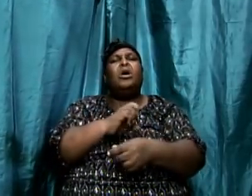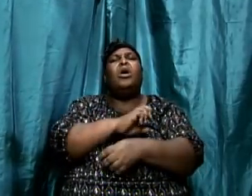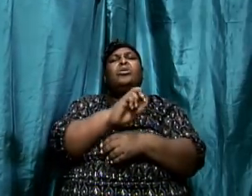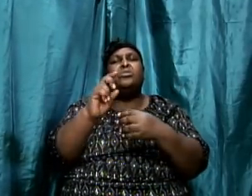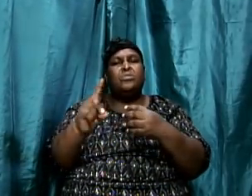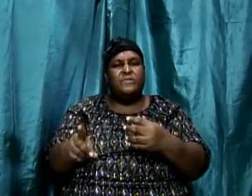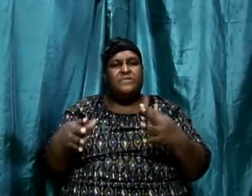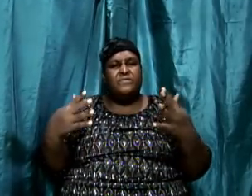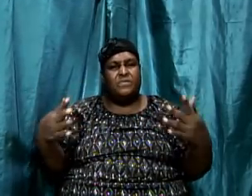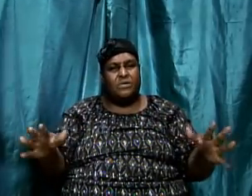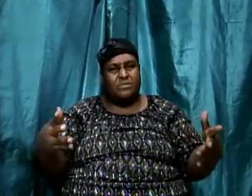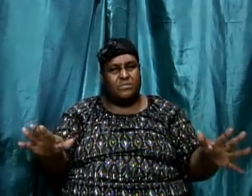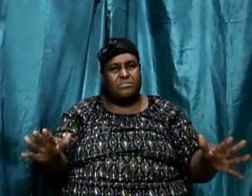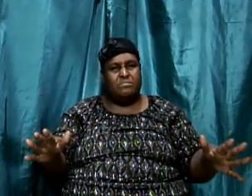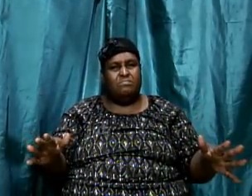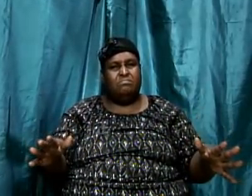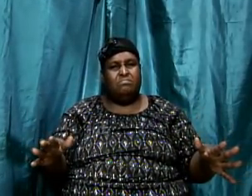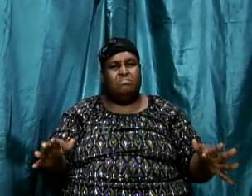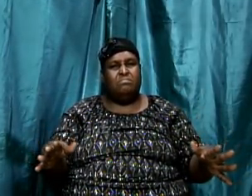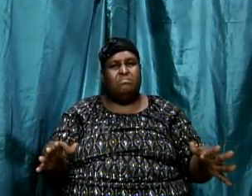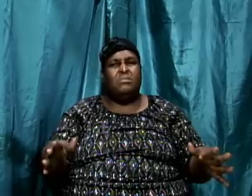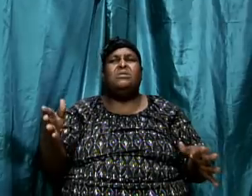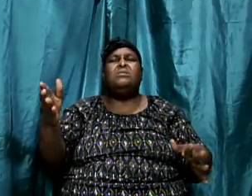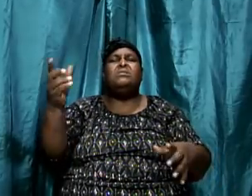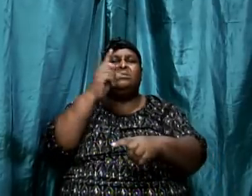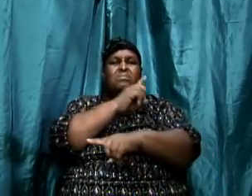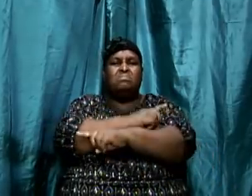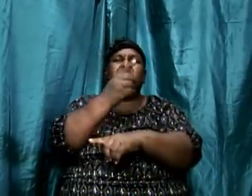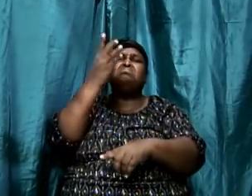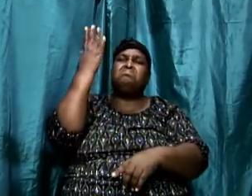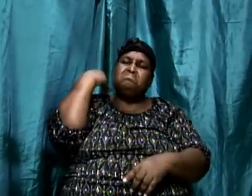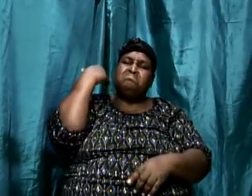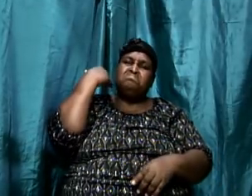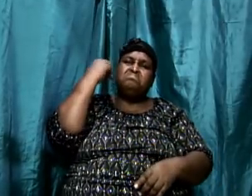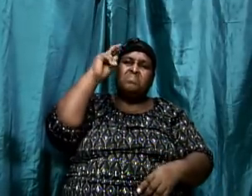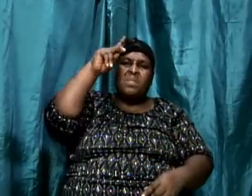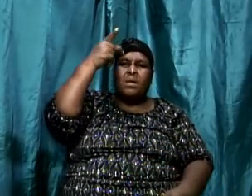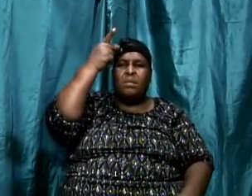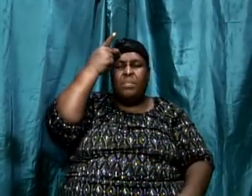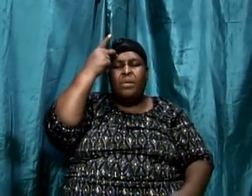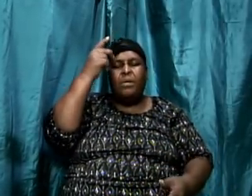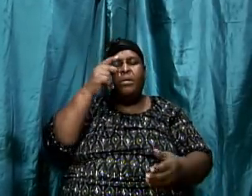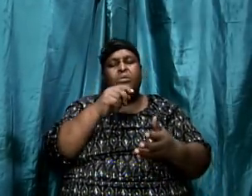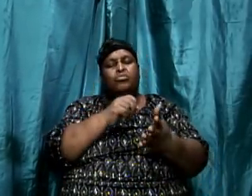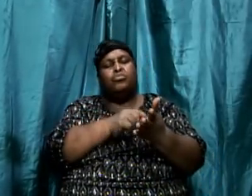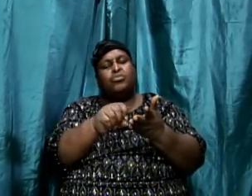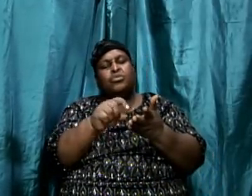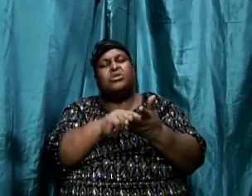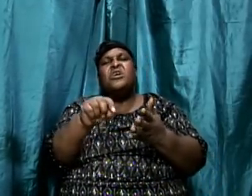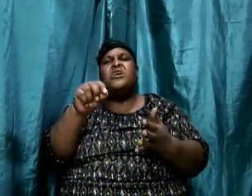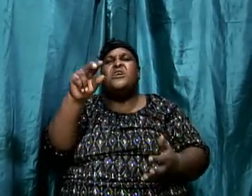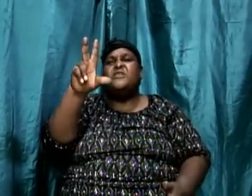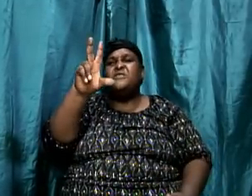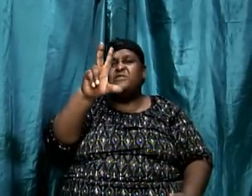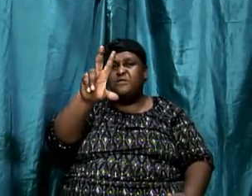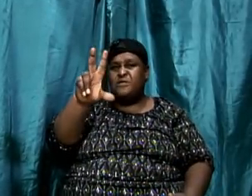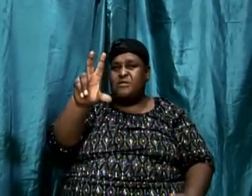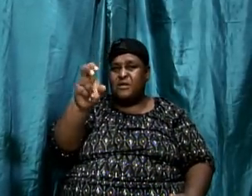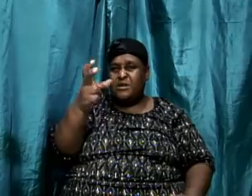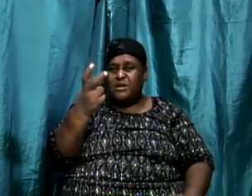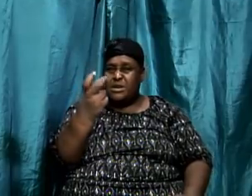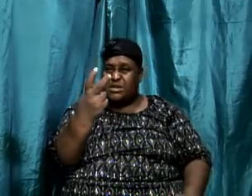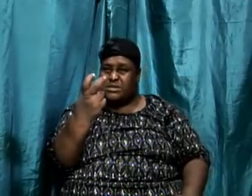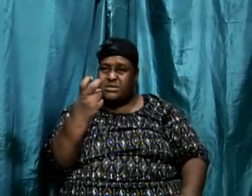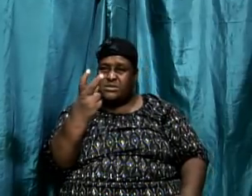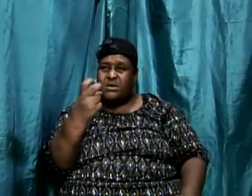Praise God. And as I said, Paul wrote 13 of the New Testament books. Who was Paul? He